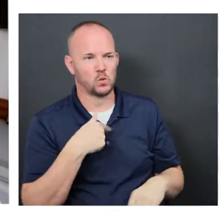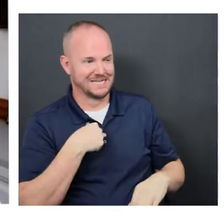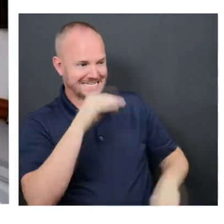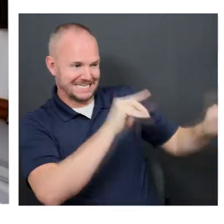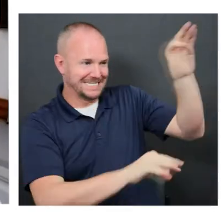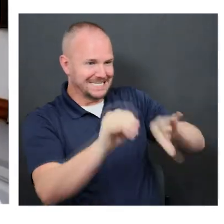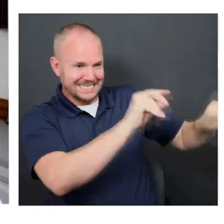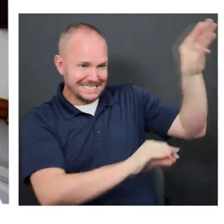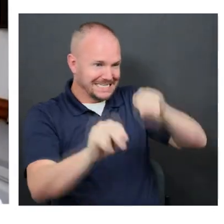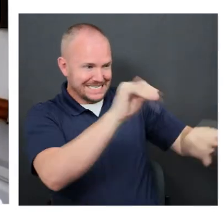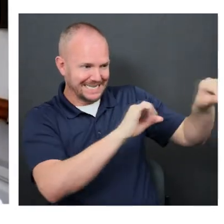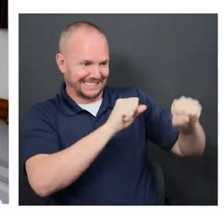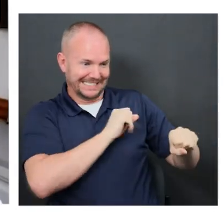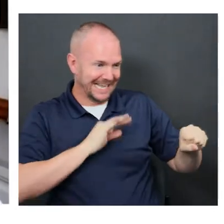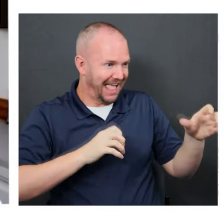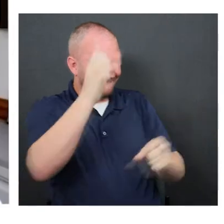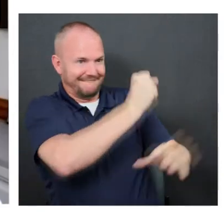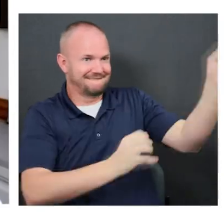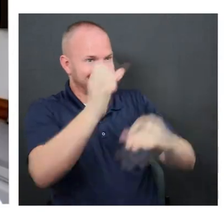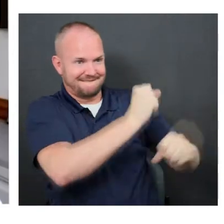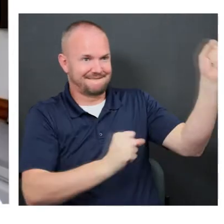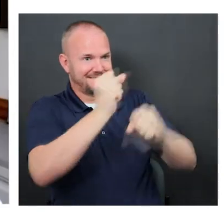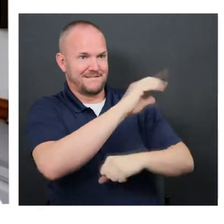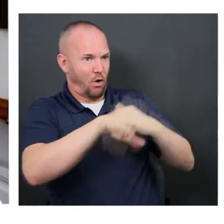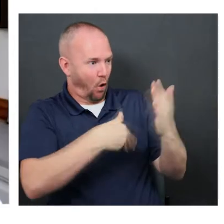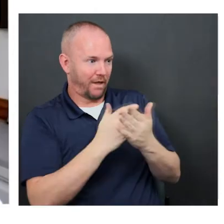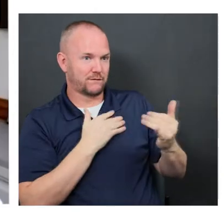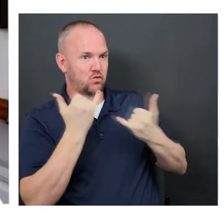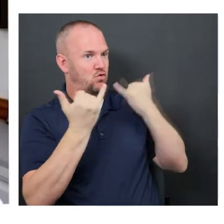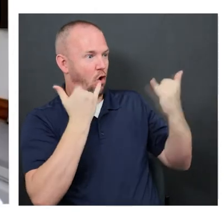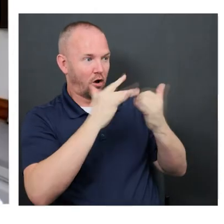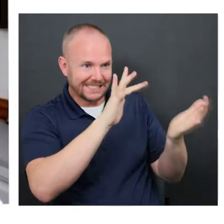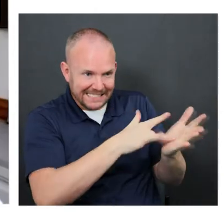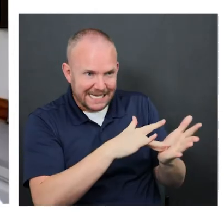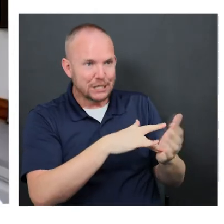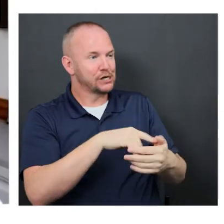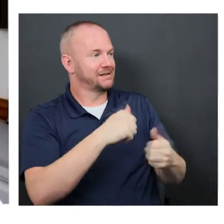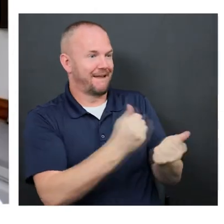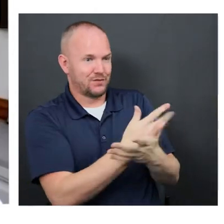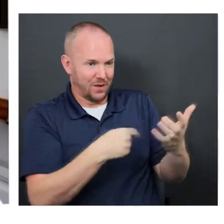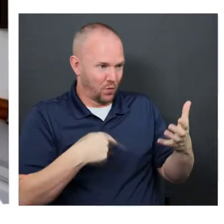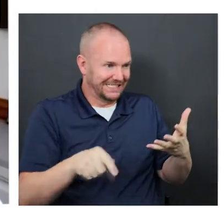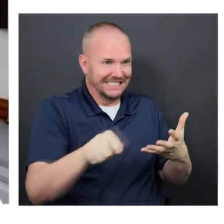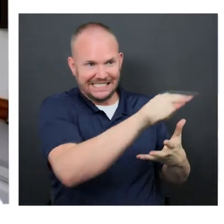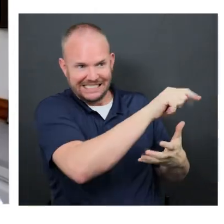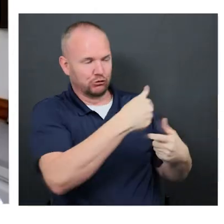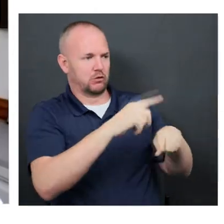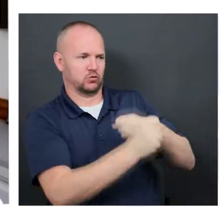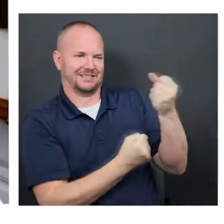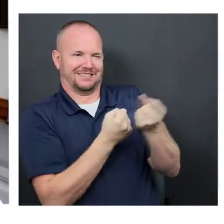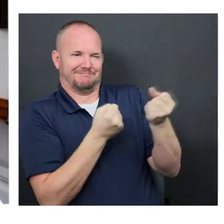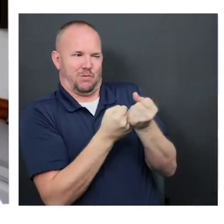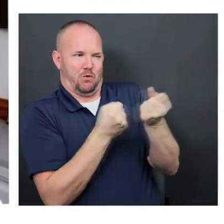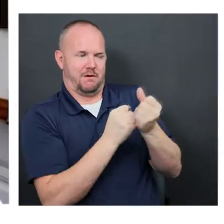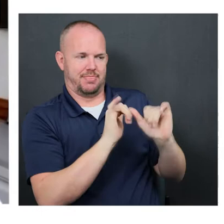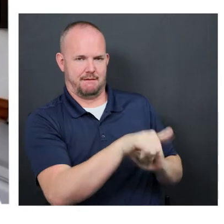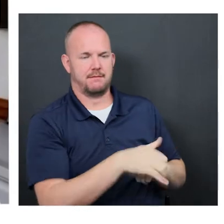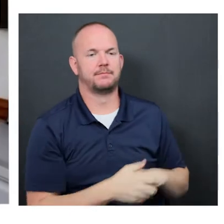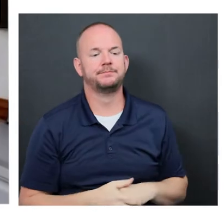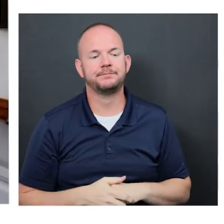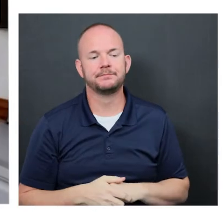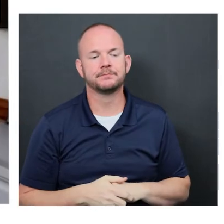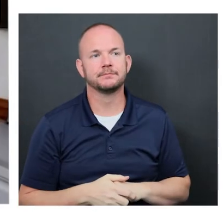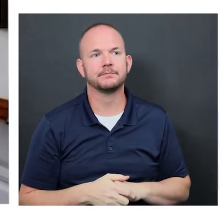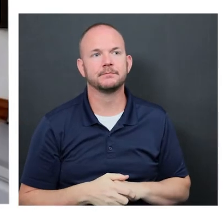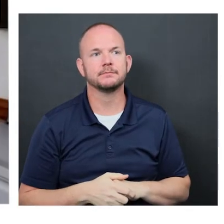seven, we filled out every one of our call centers by phone and video. And we had employees, interpreters